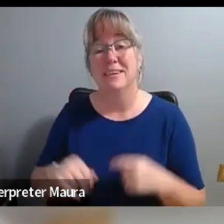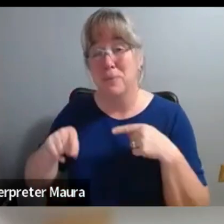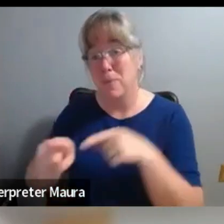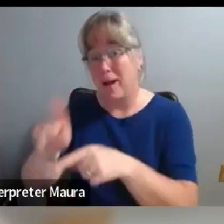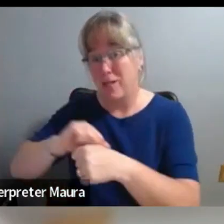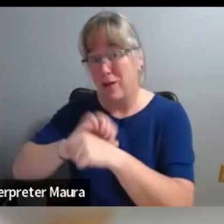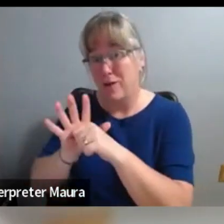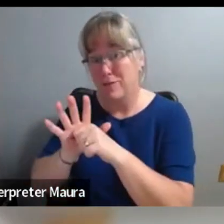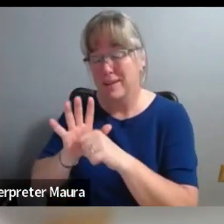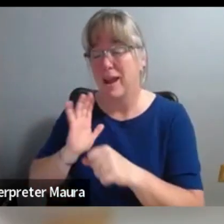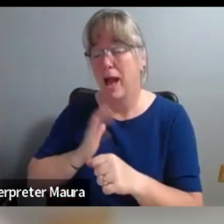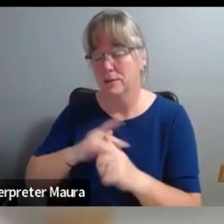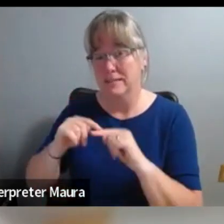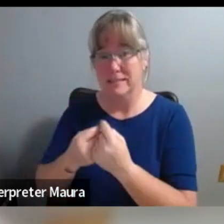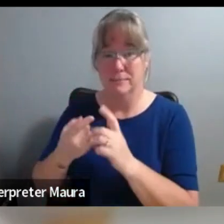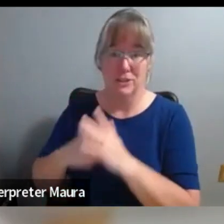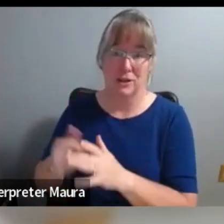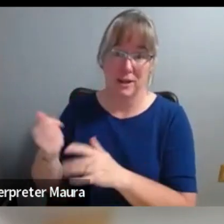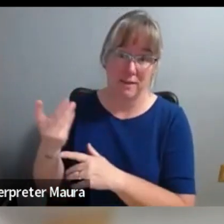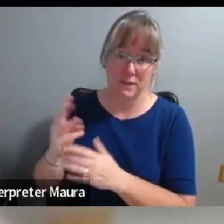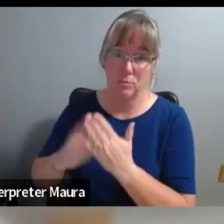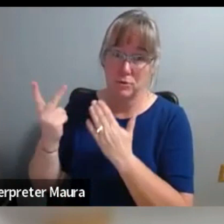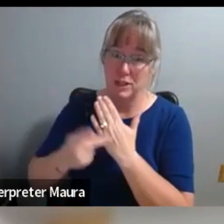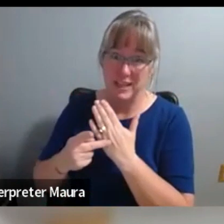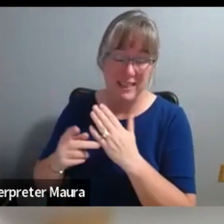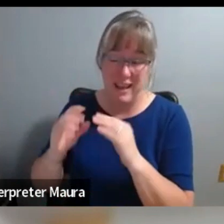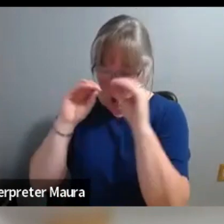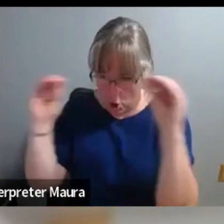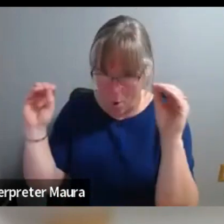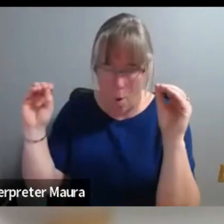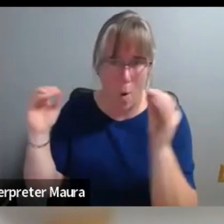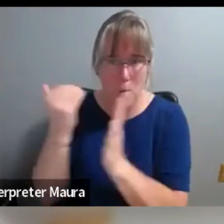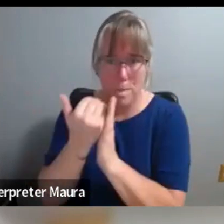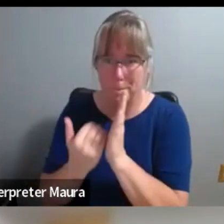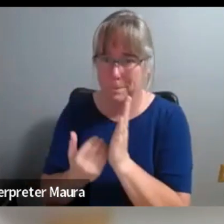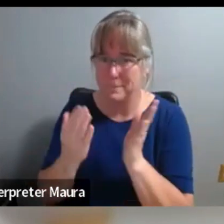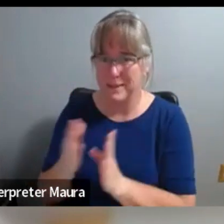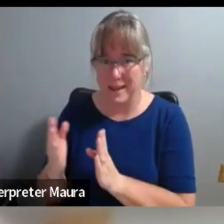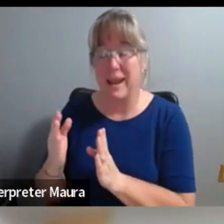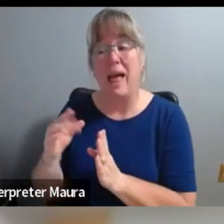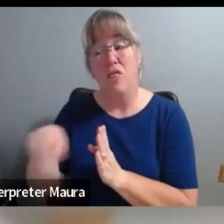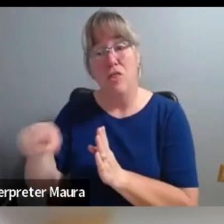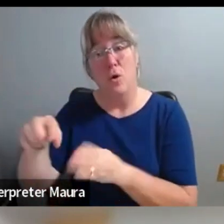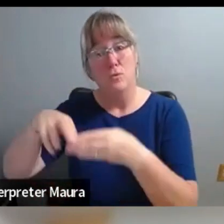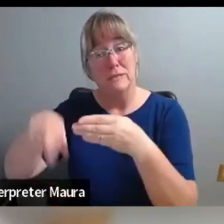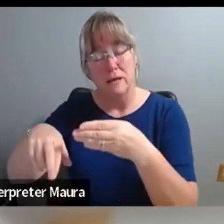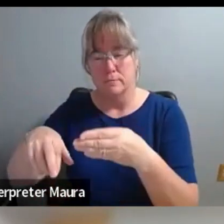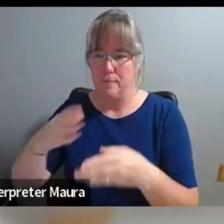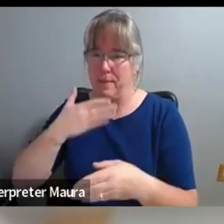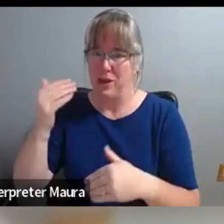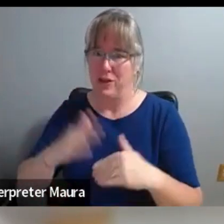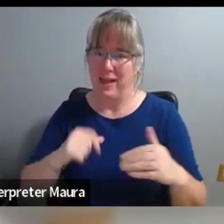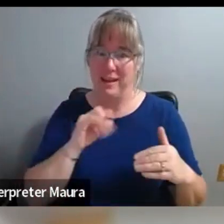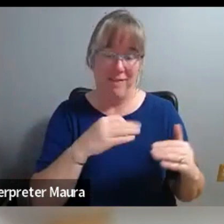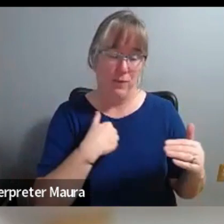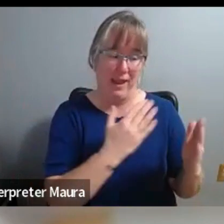team picked up a few projects, which frankly, we did not really have a roadmap for. Um, and I think that there are better projects for that. Um, so